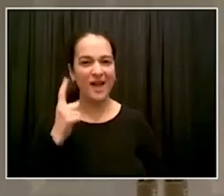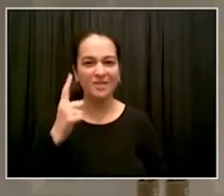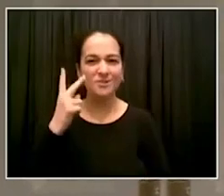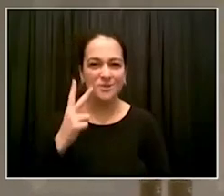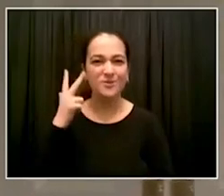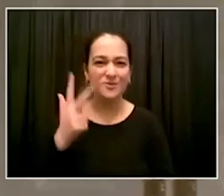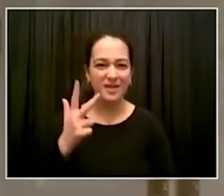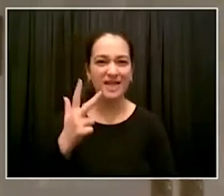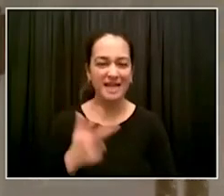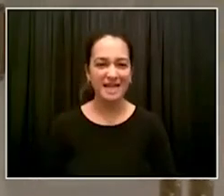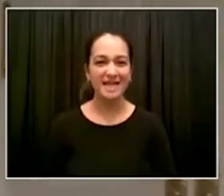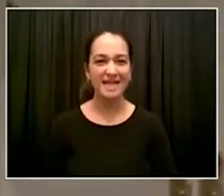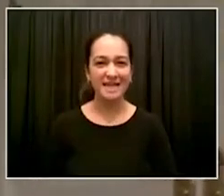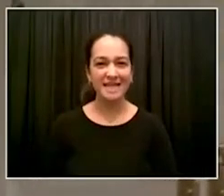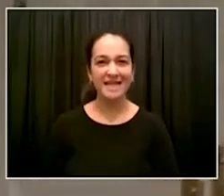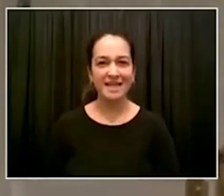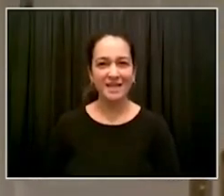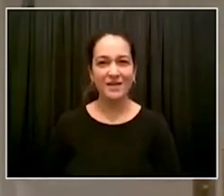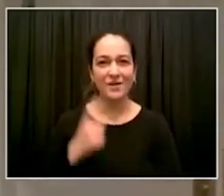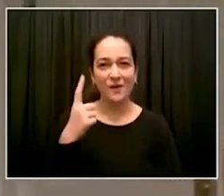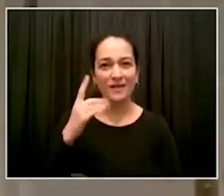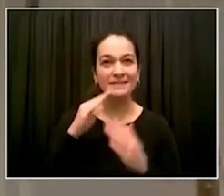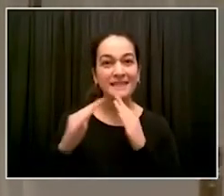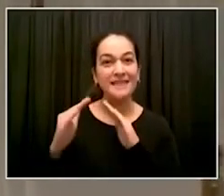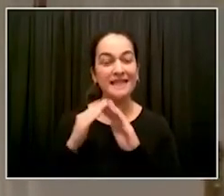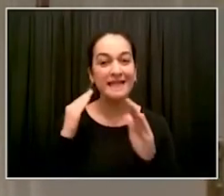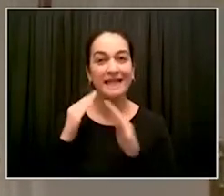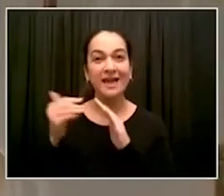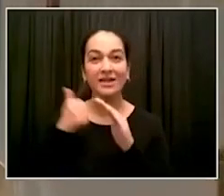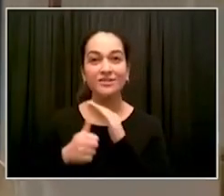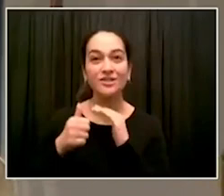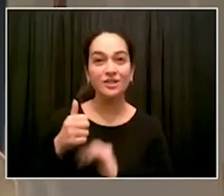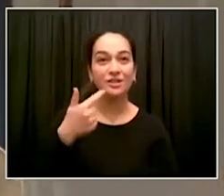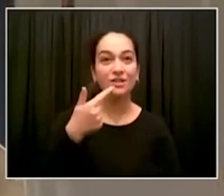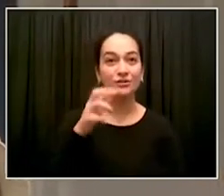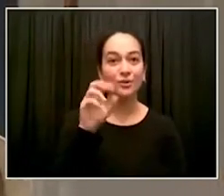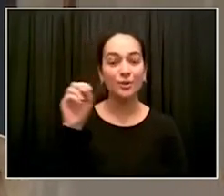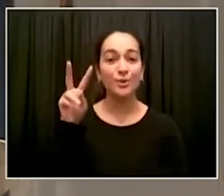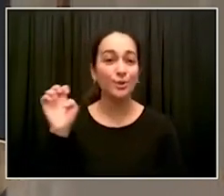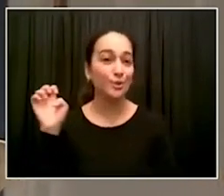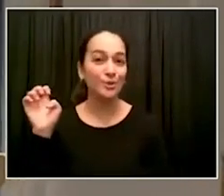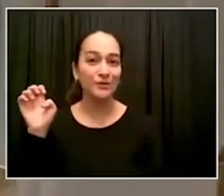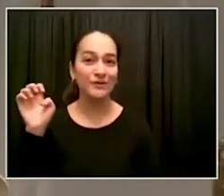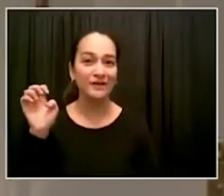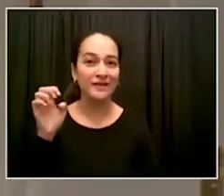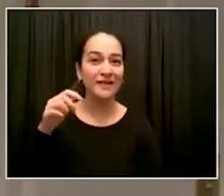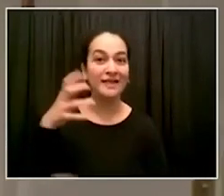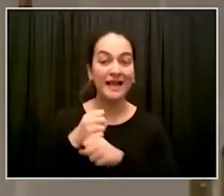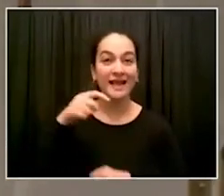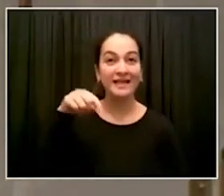city under a groove, getting down just for the funk of it.